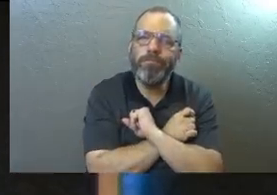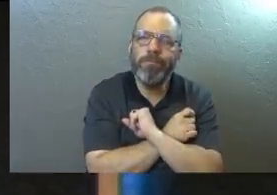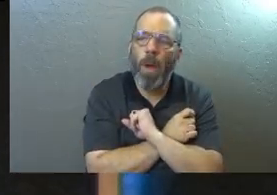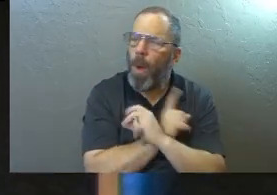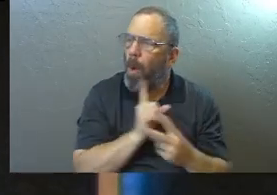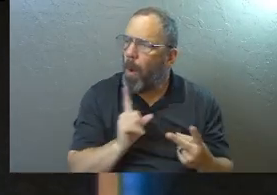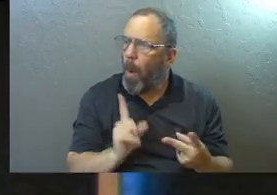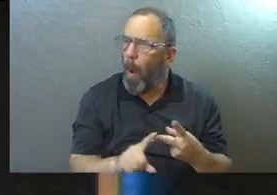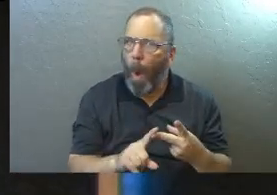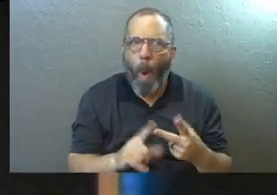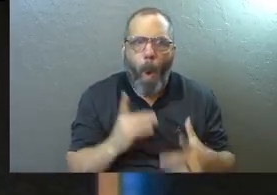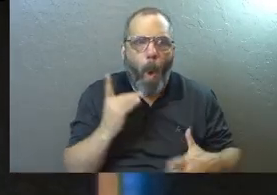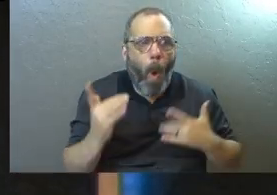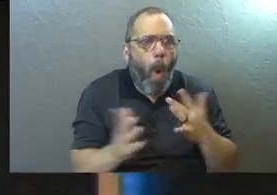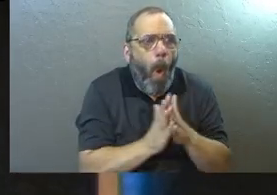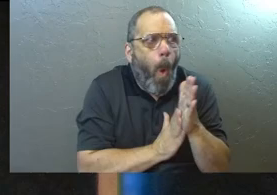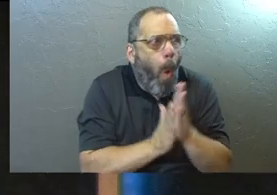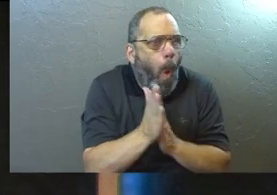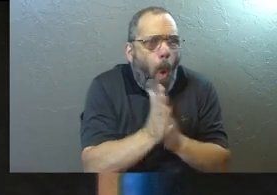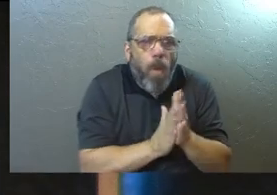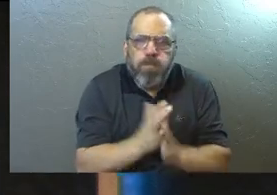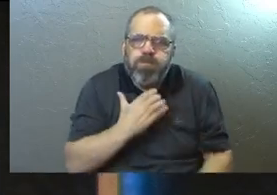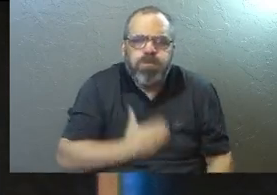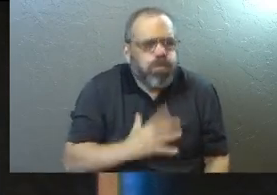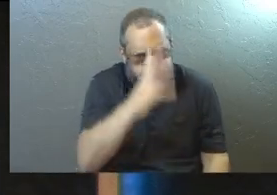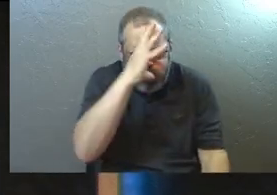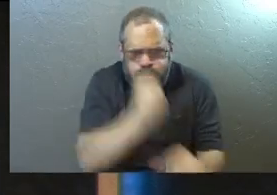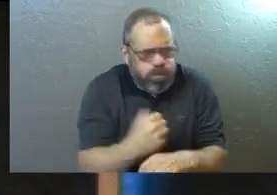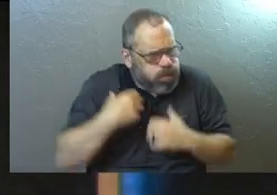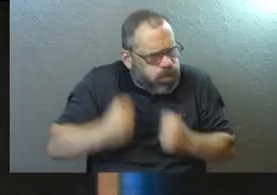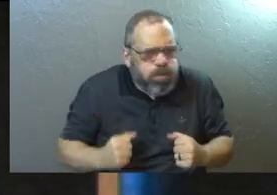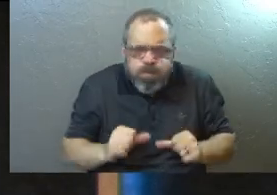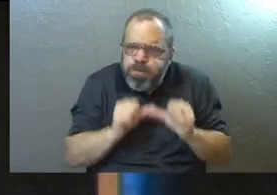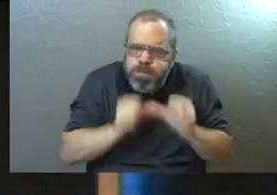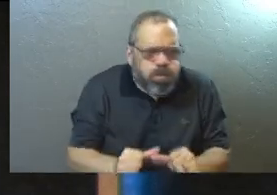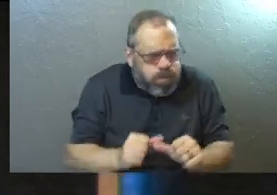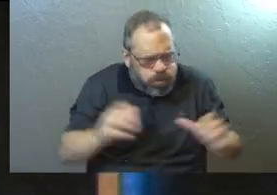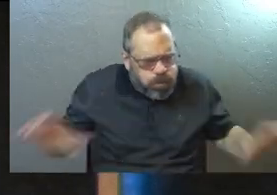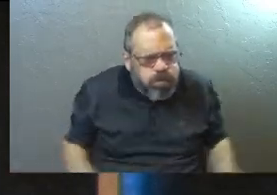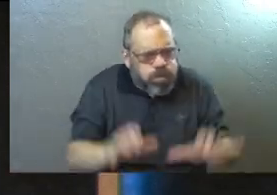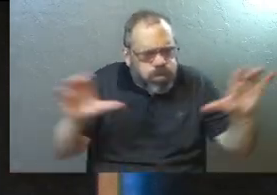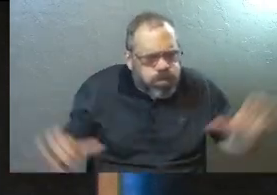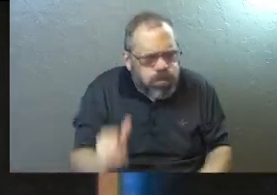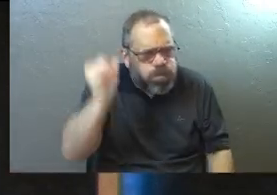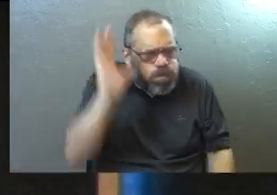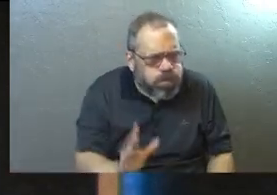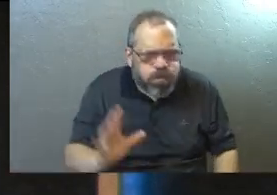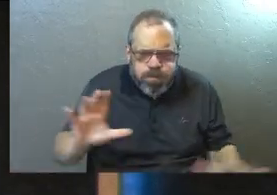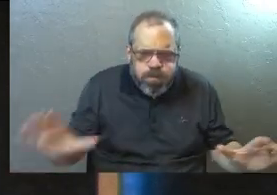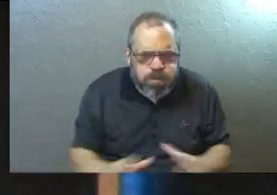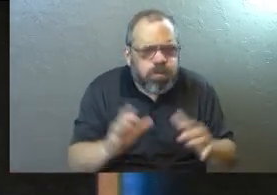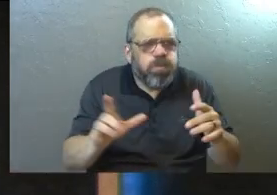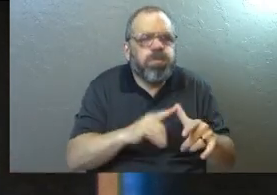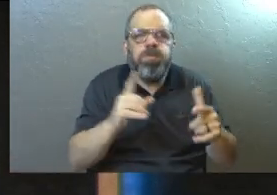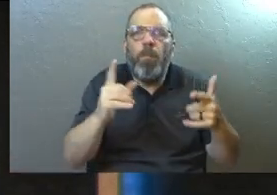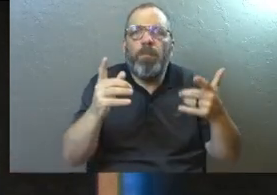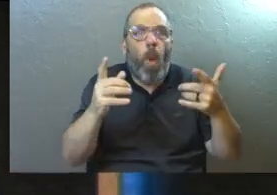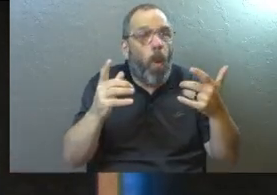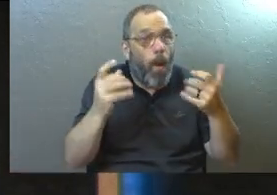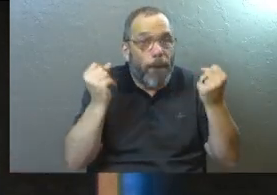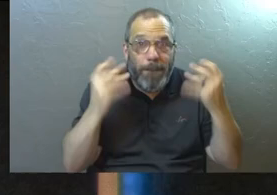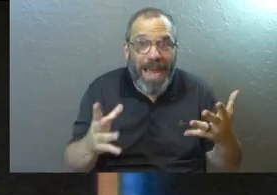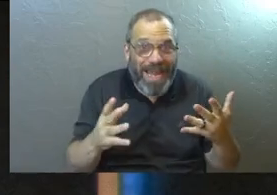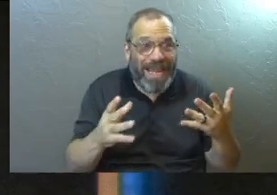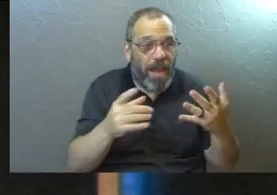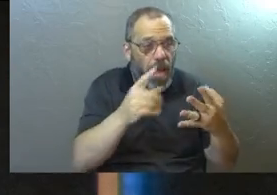Maybe you were super excited, super passionate. Your faith was super strong at a point in time. And then one of, or many